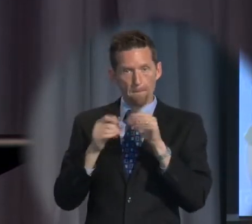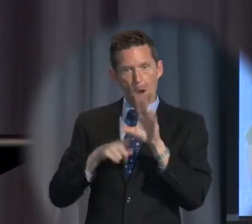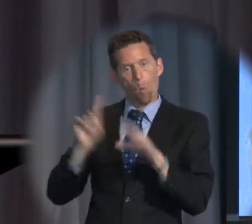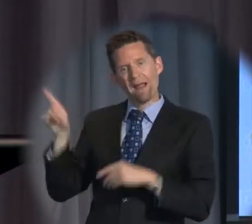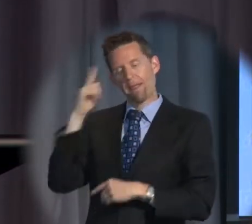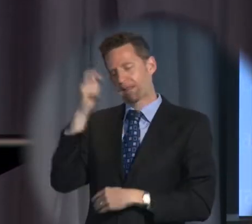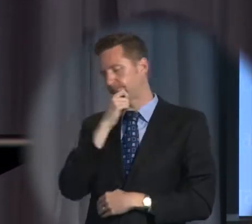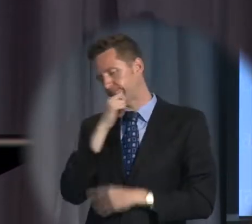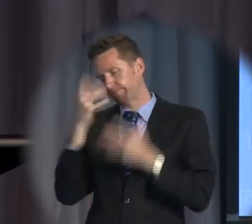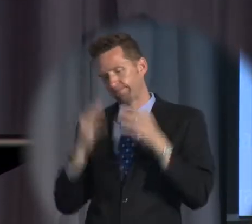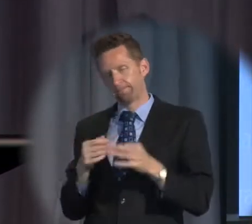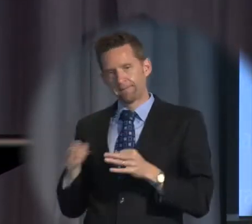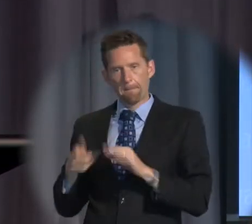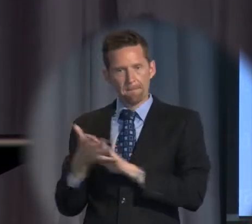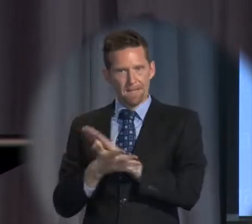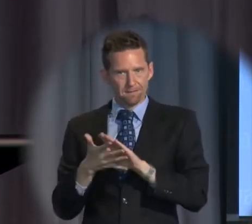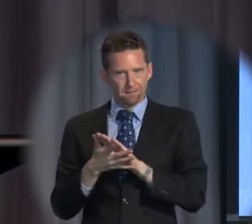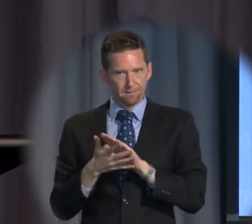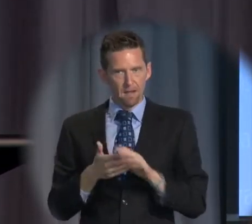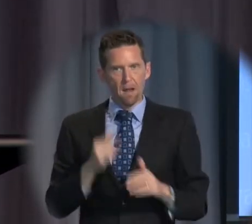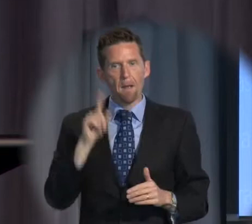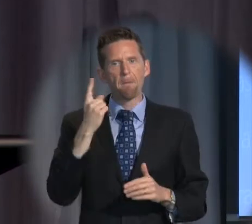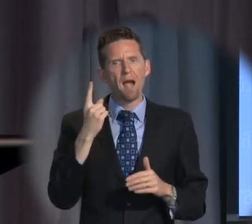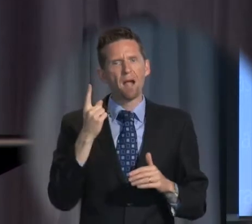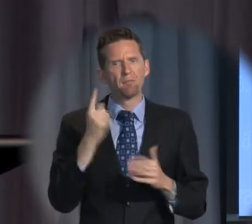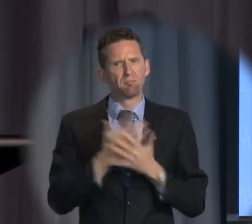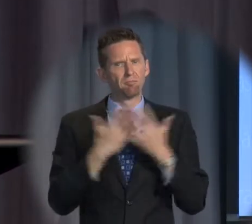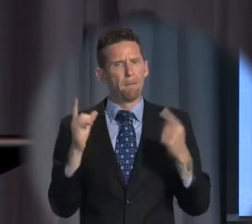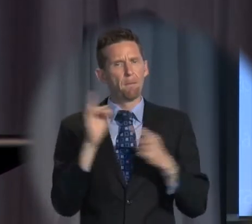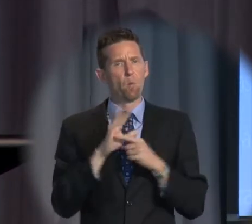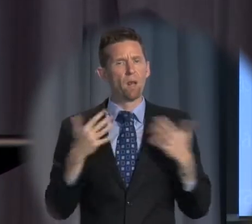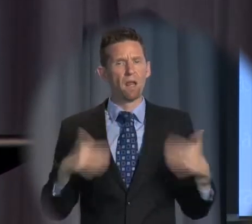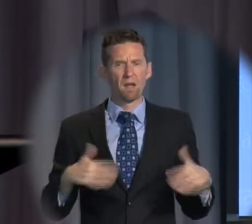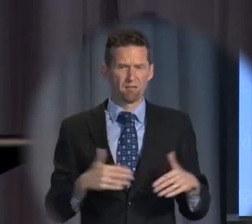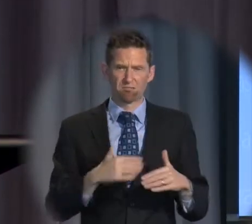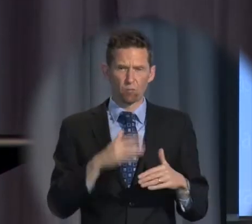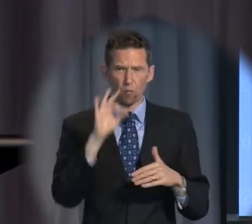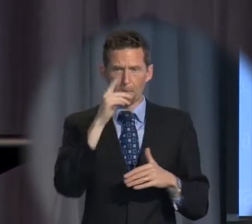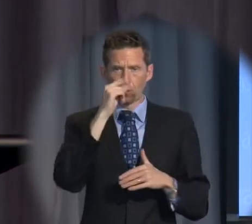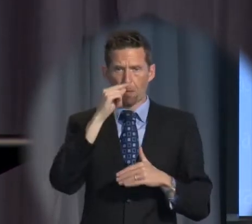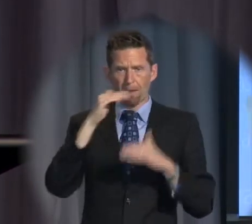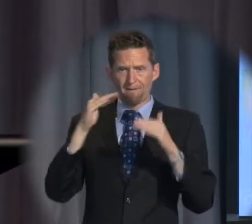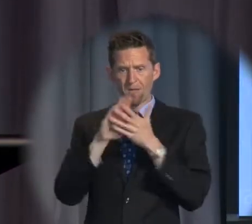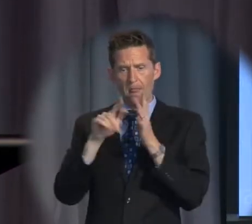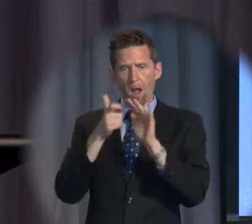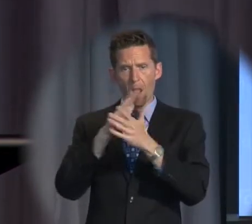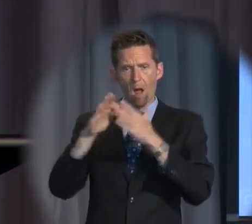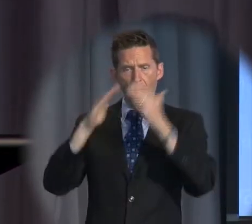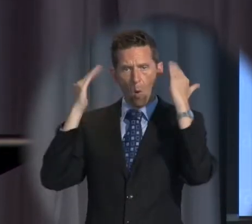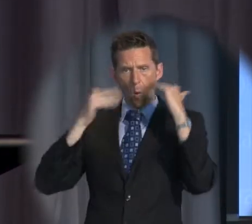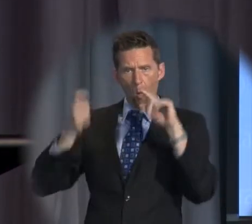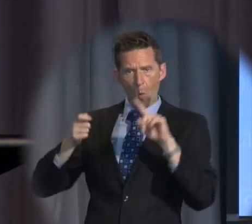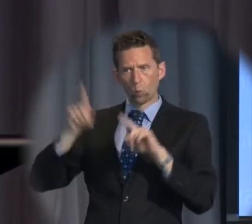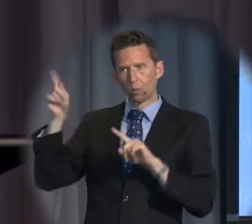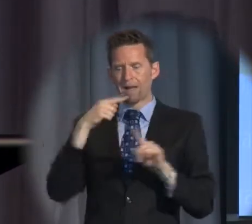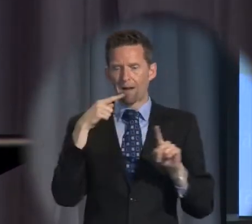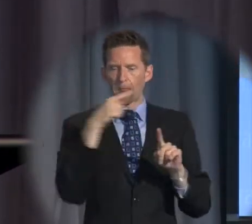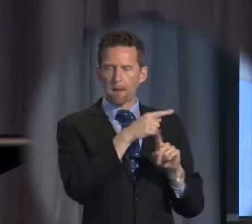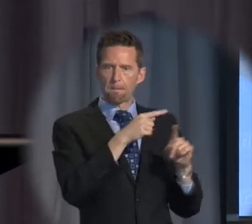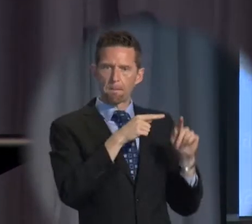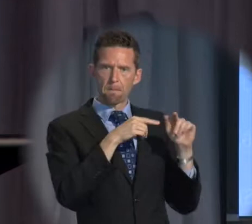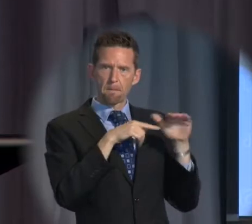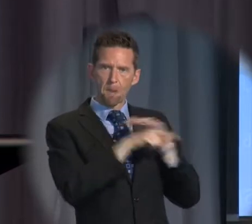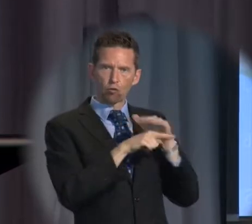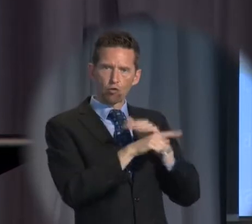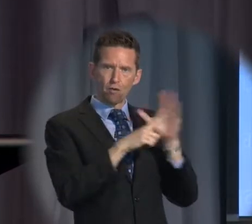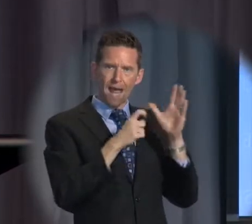thinks it means, but most importantly, it will not be possible for the High Court to say that the Migration Act is to be